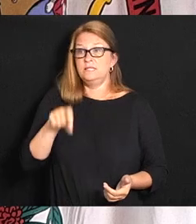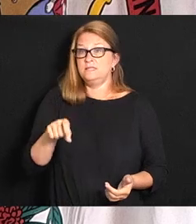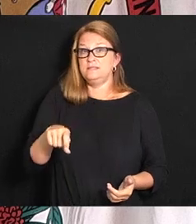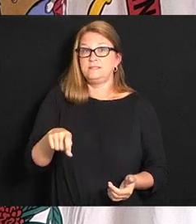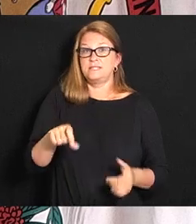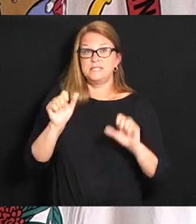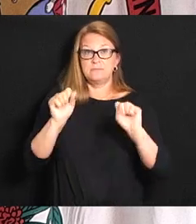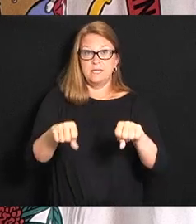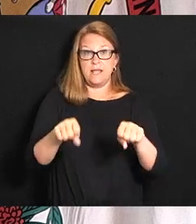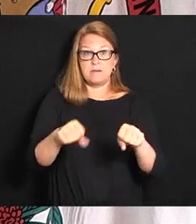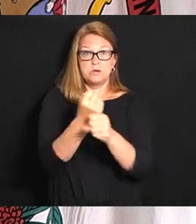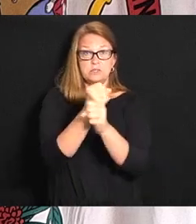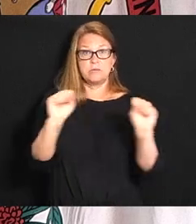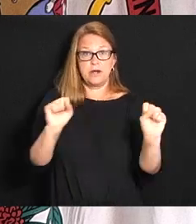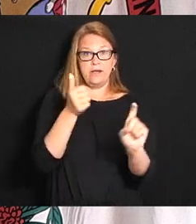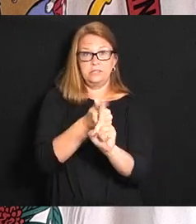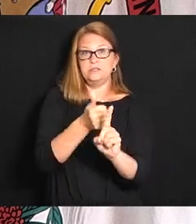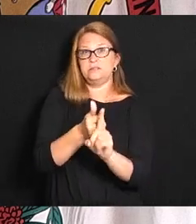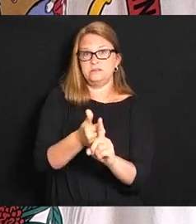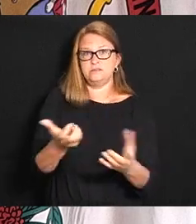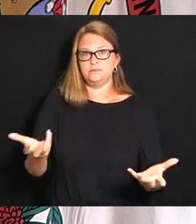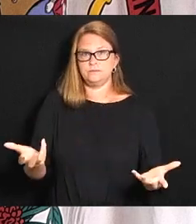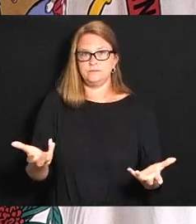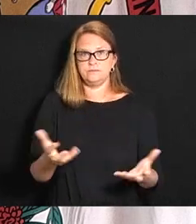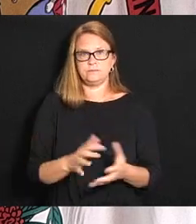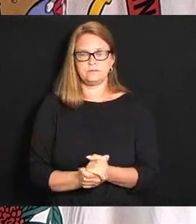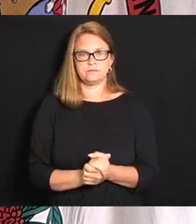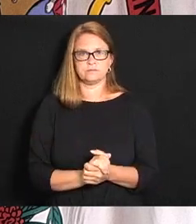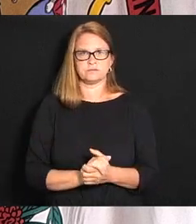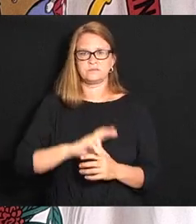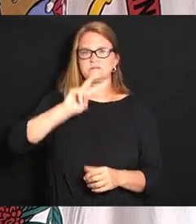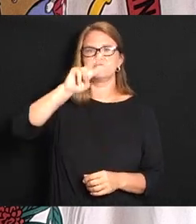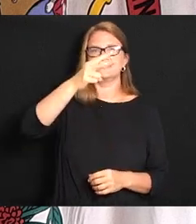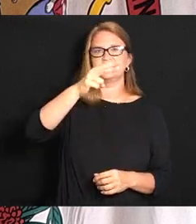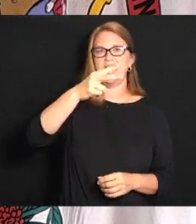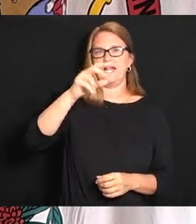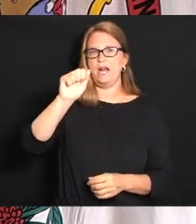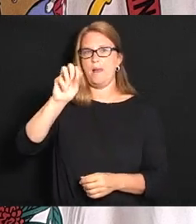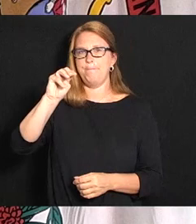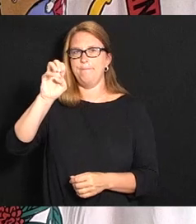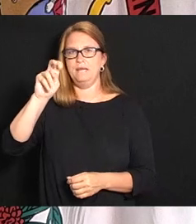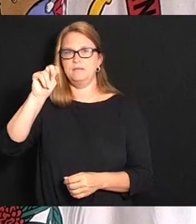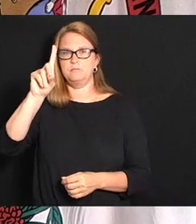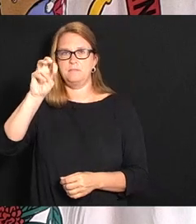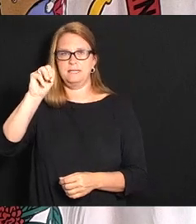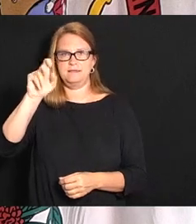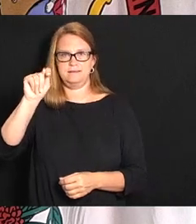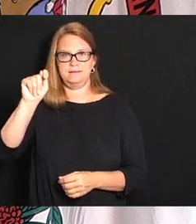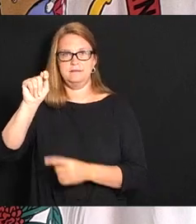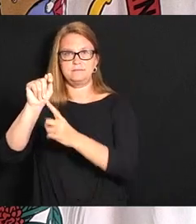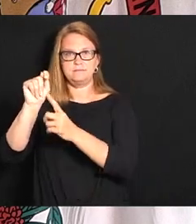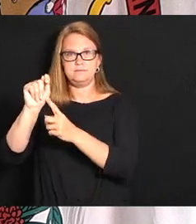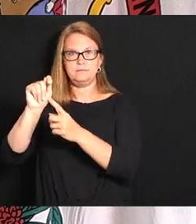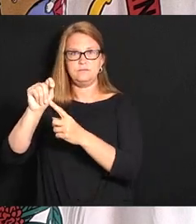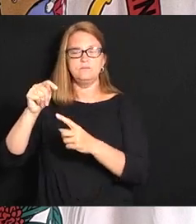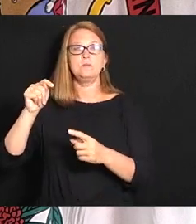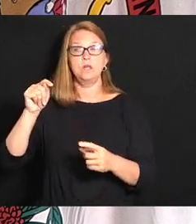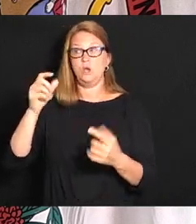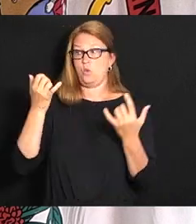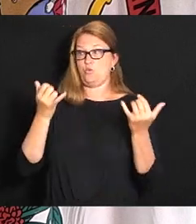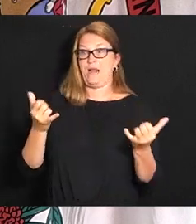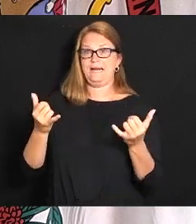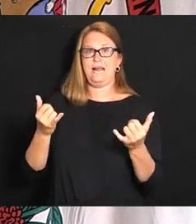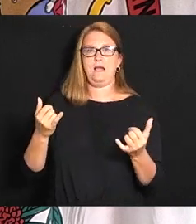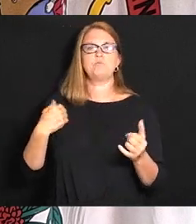be able to protect ourselves and the second amendment if there was a time on this planet that there is a need for the second amendment